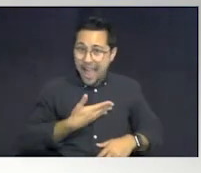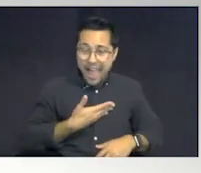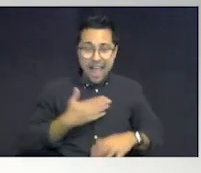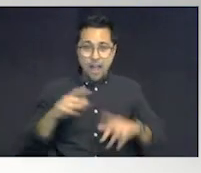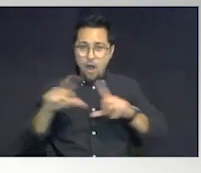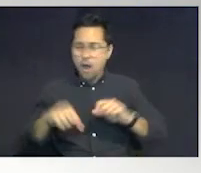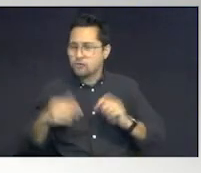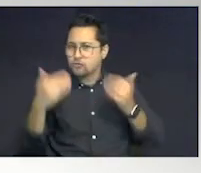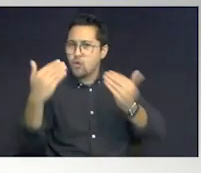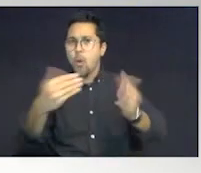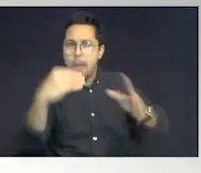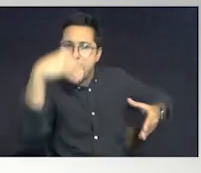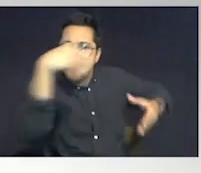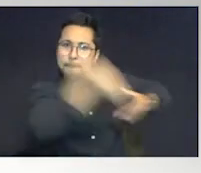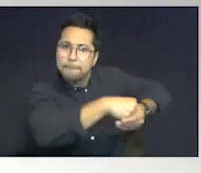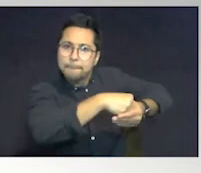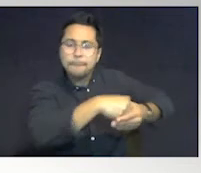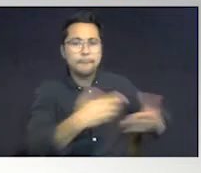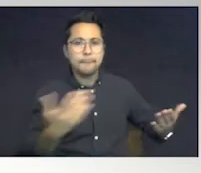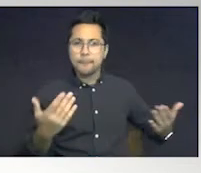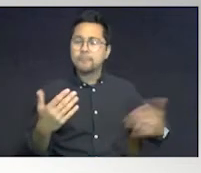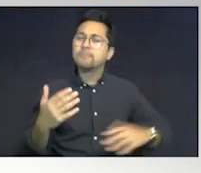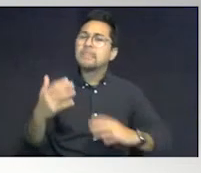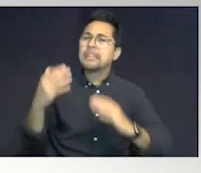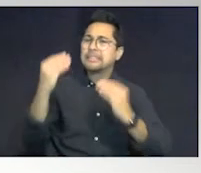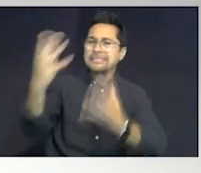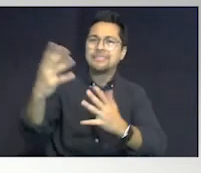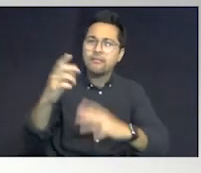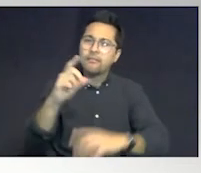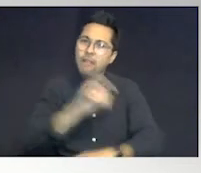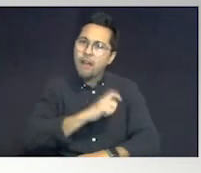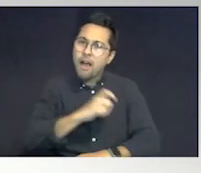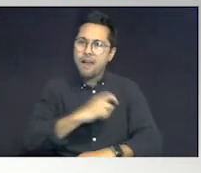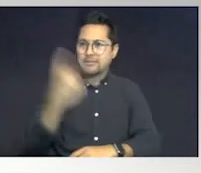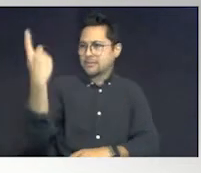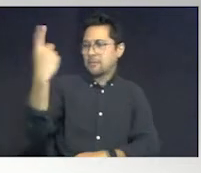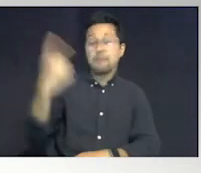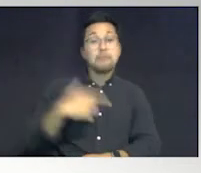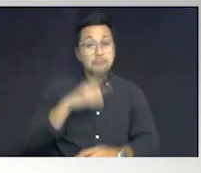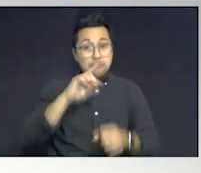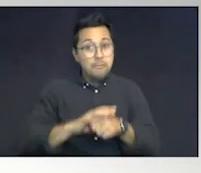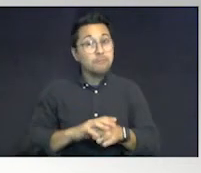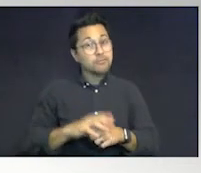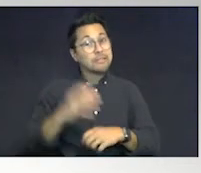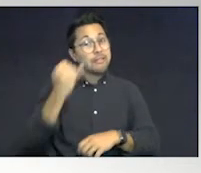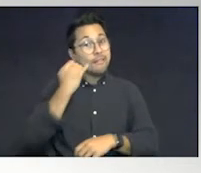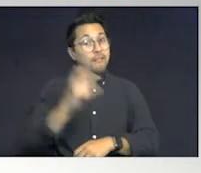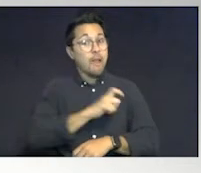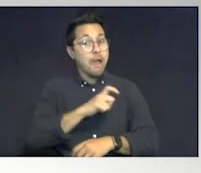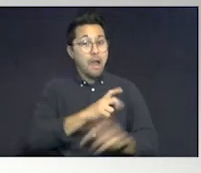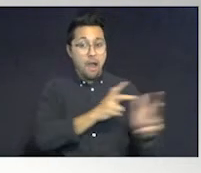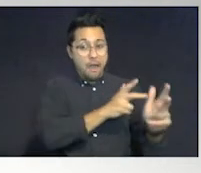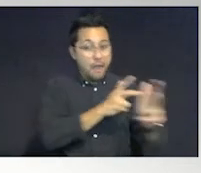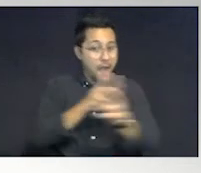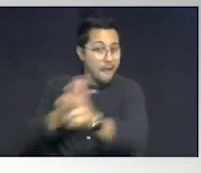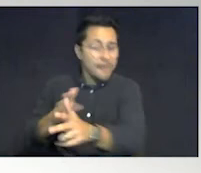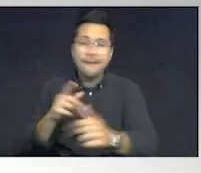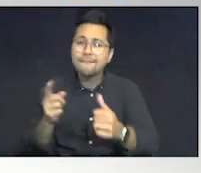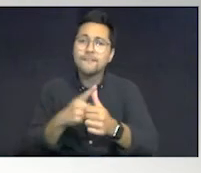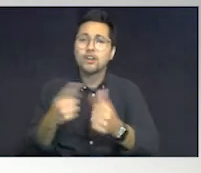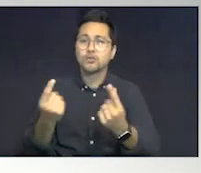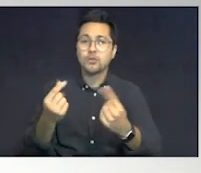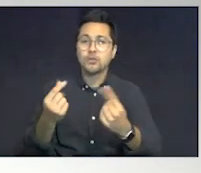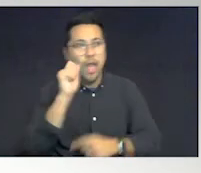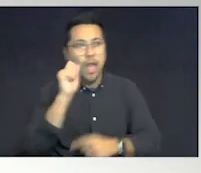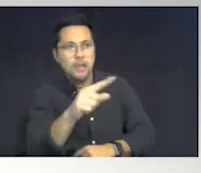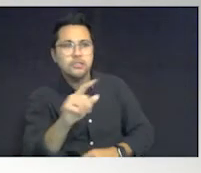in those wallets. Give the officer something because I can promise you on contact with law enforcement, the first thing they're going to do is